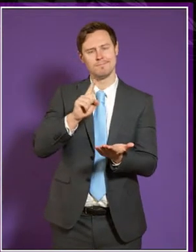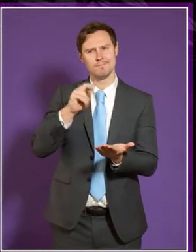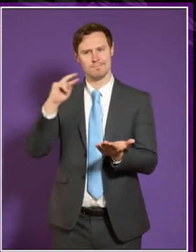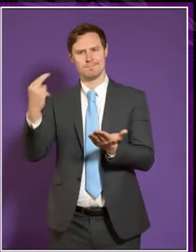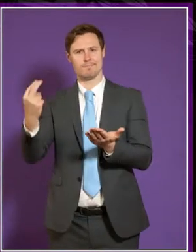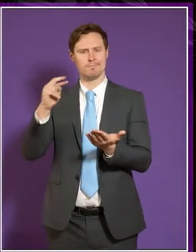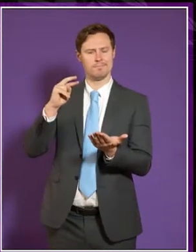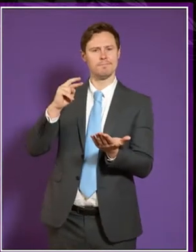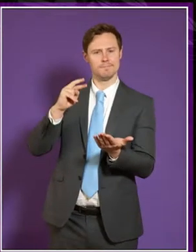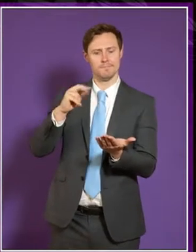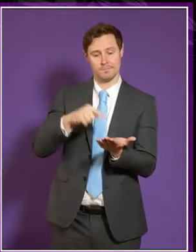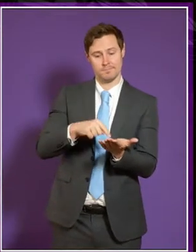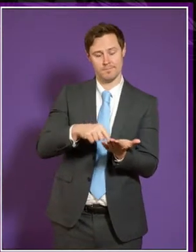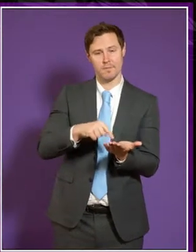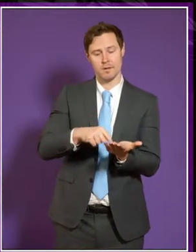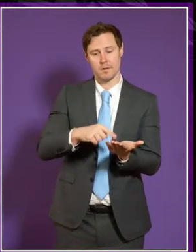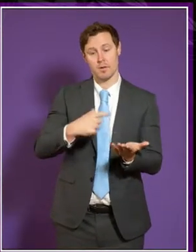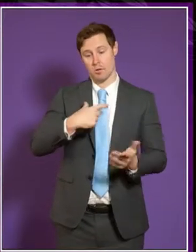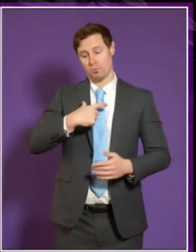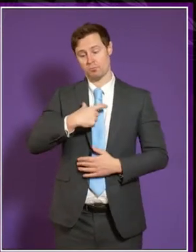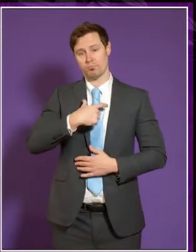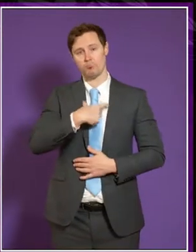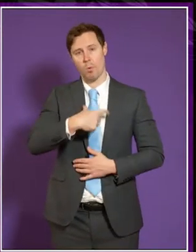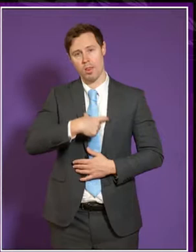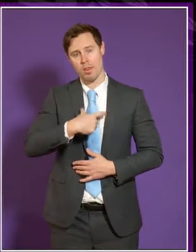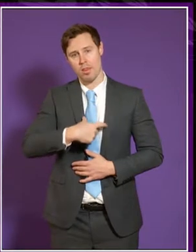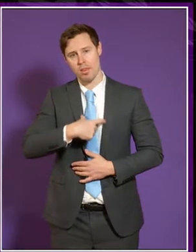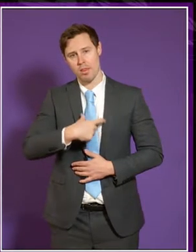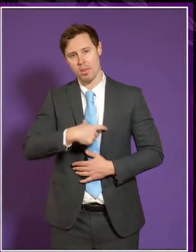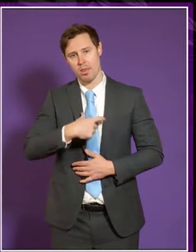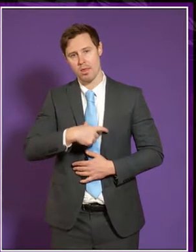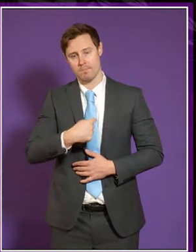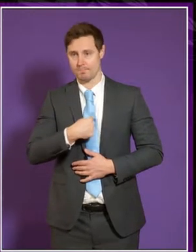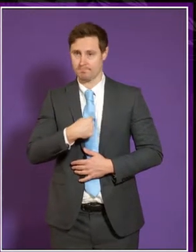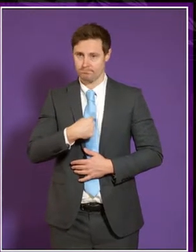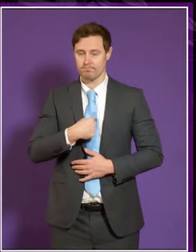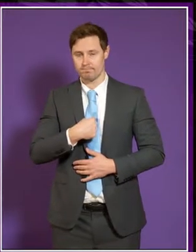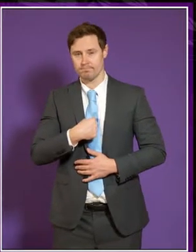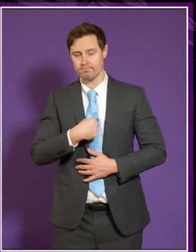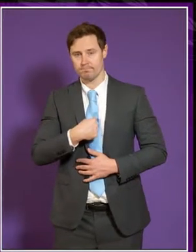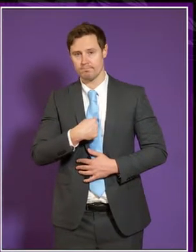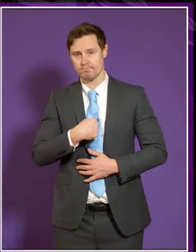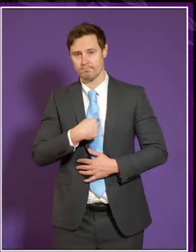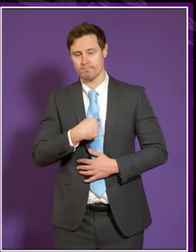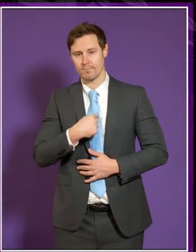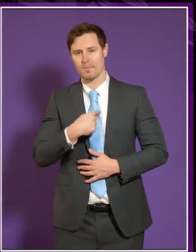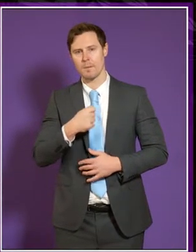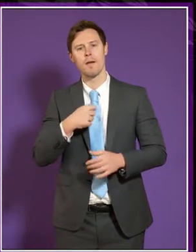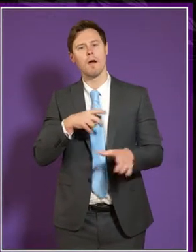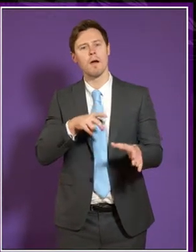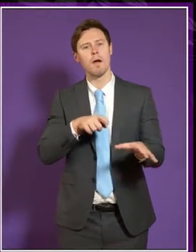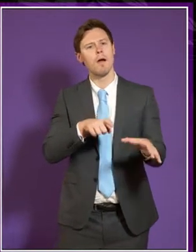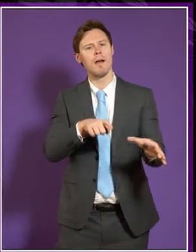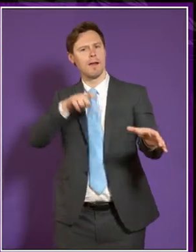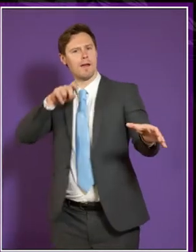The role at the moment, inevitably, is one where I stand as a bit outside the system.